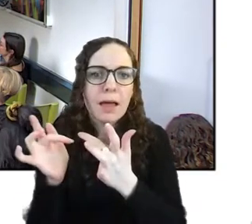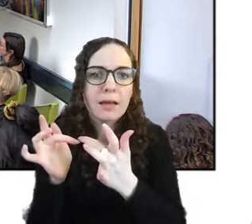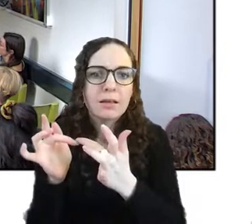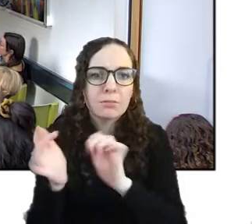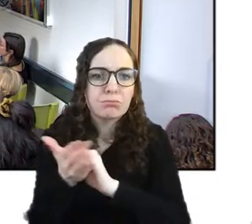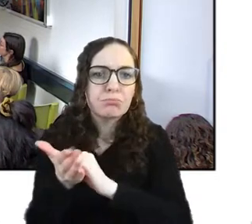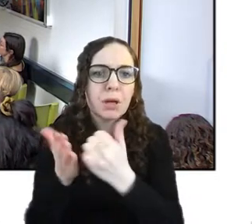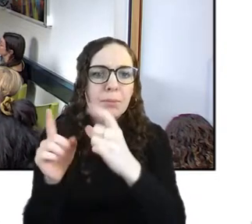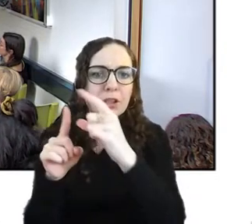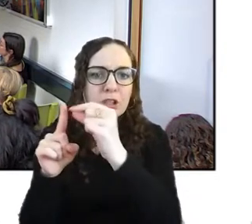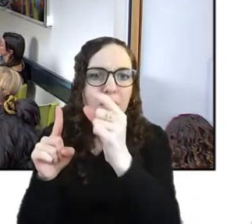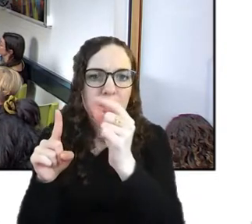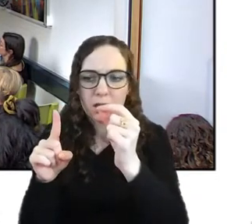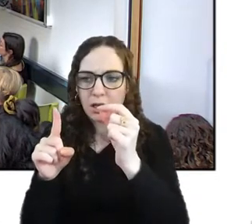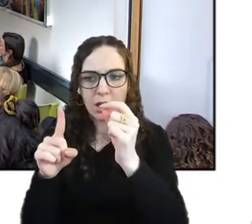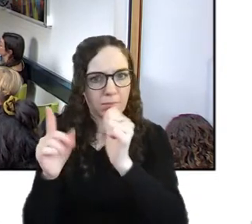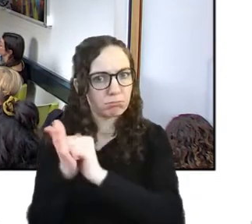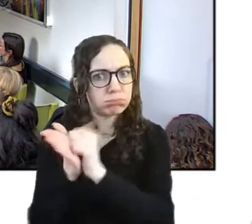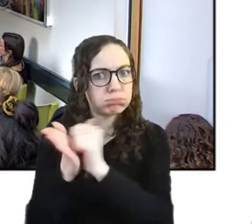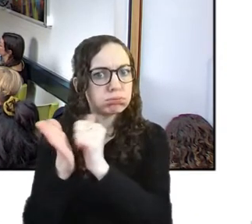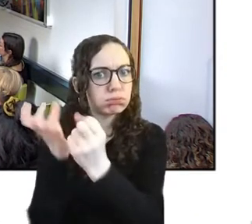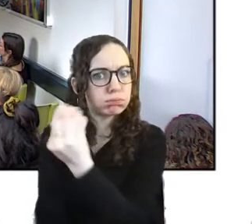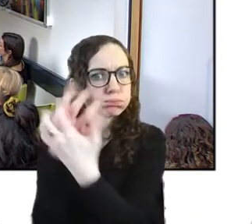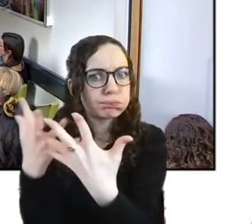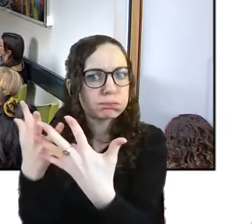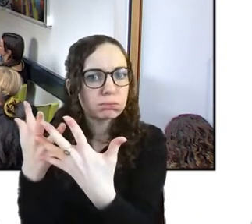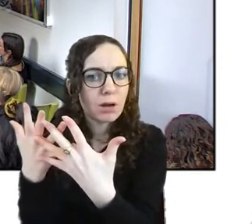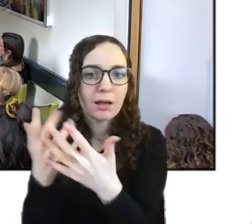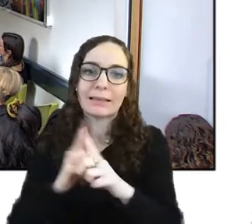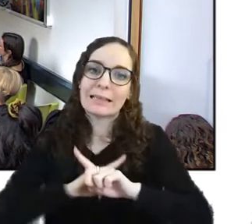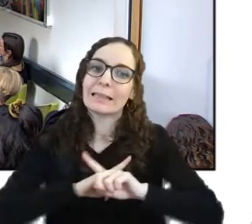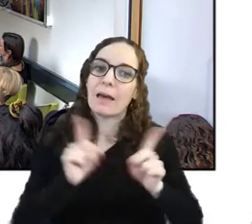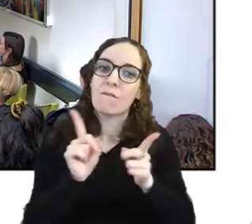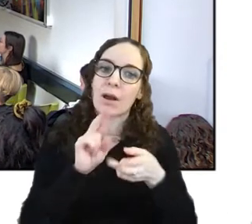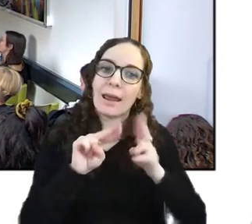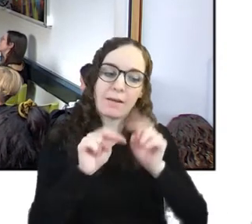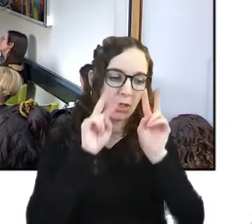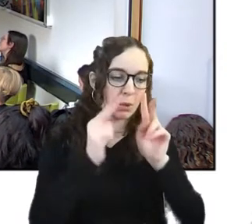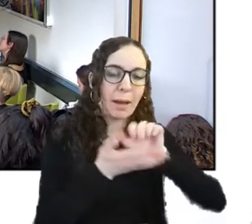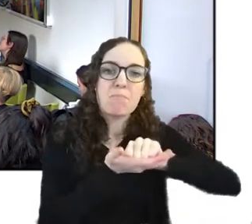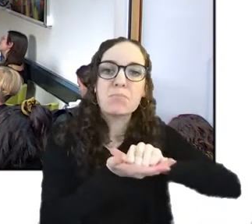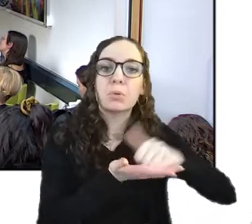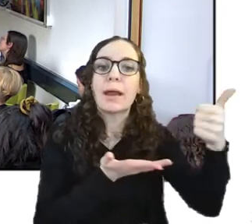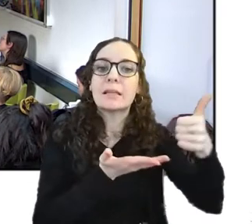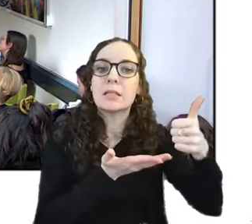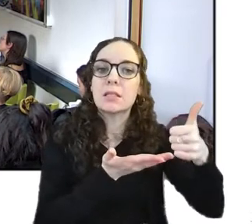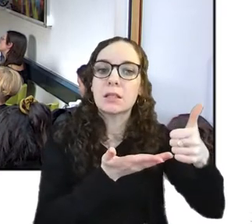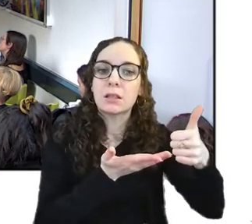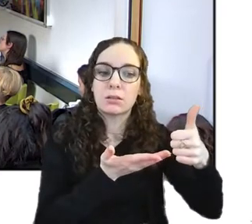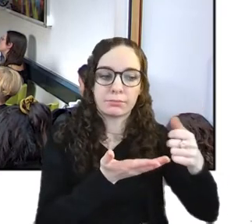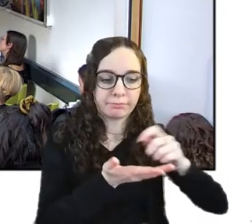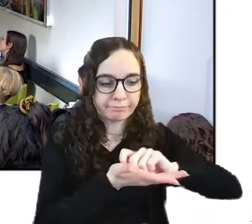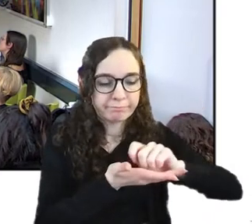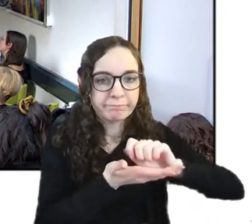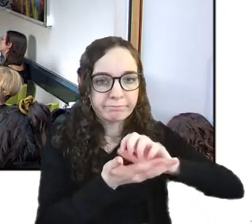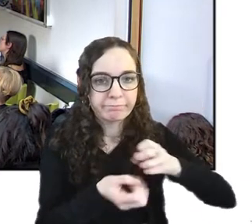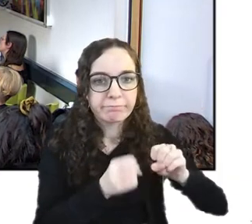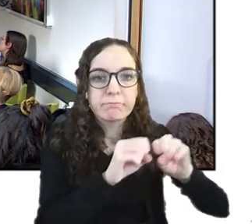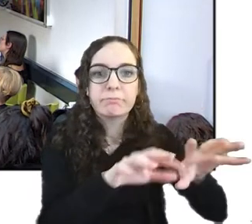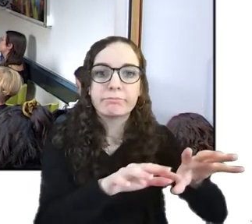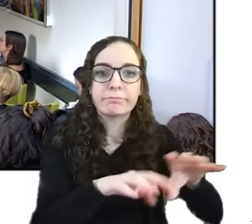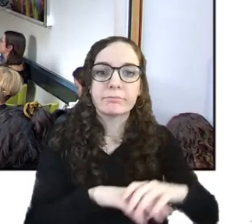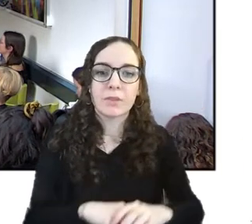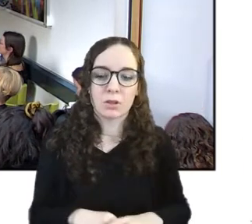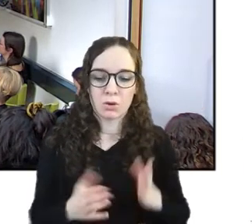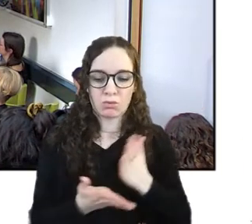like compared to things in print for example um so yeah it's definitely a challenge of being able to